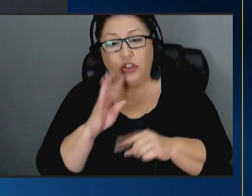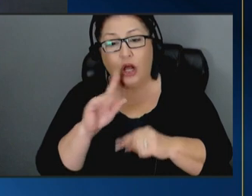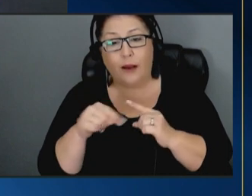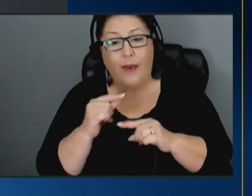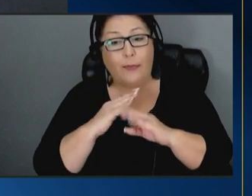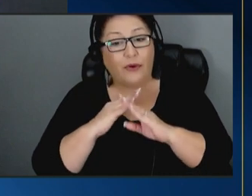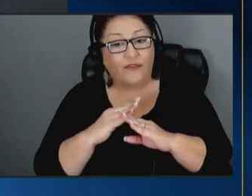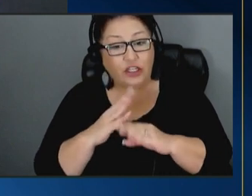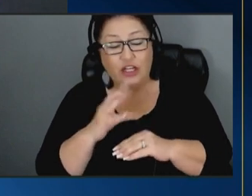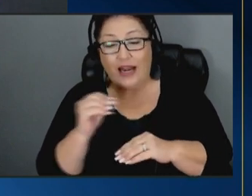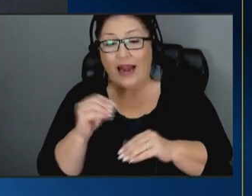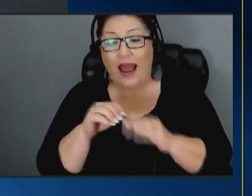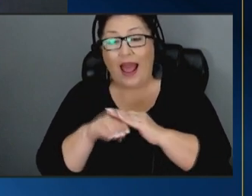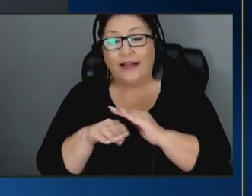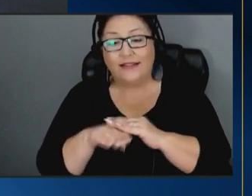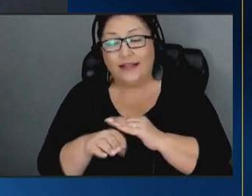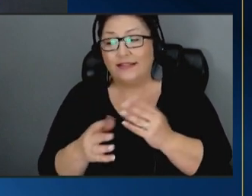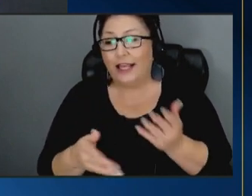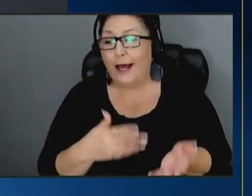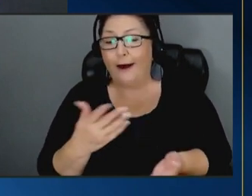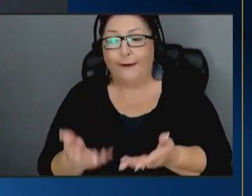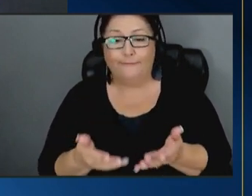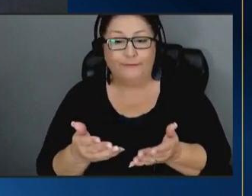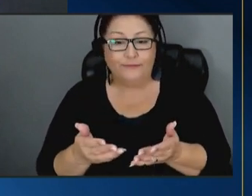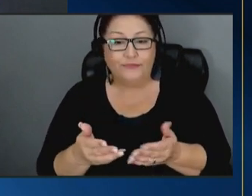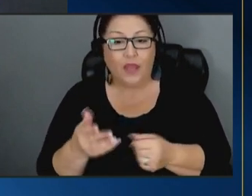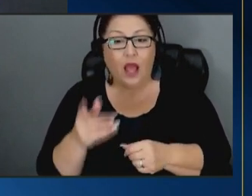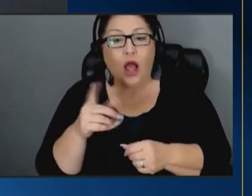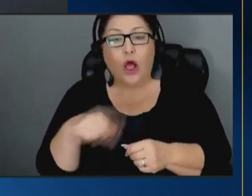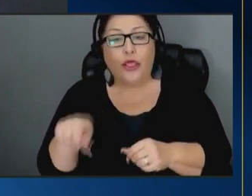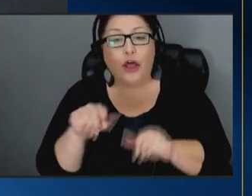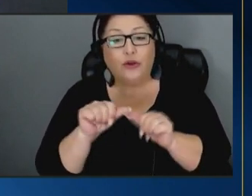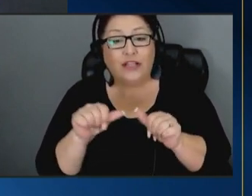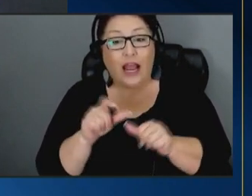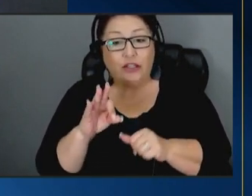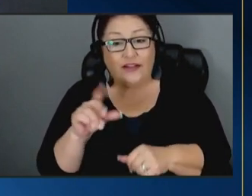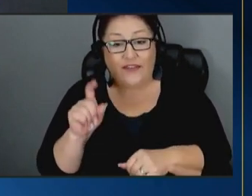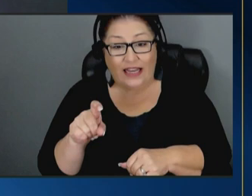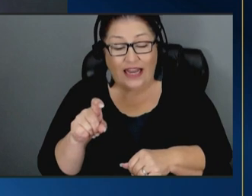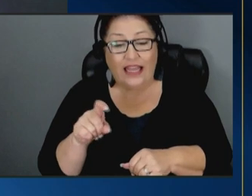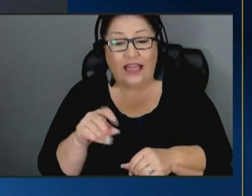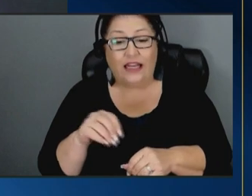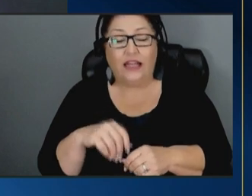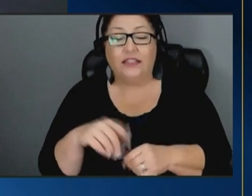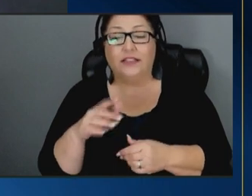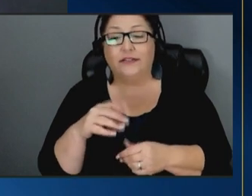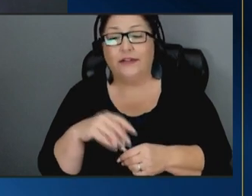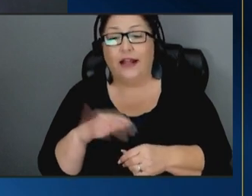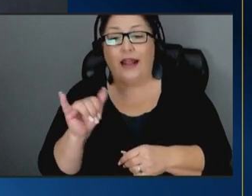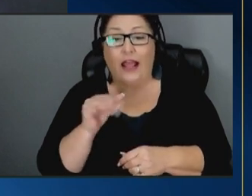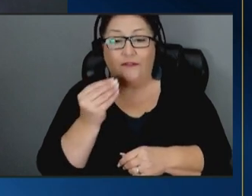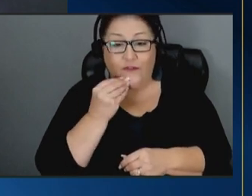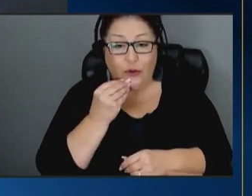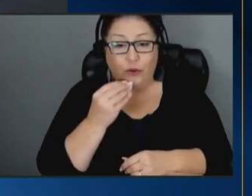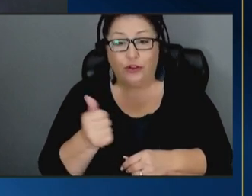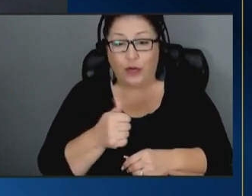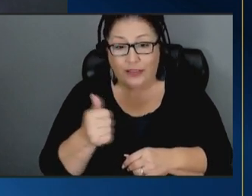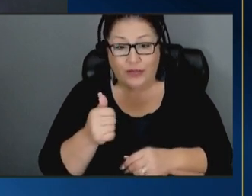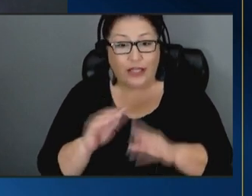accessing those areas of need in social determinants like food transportation housing